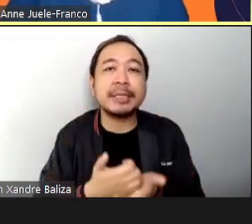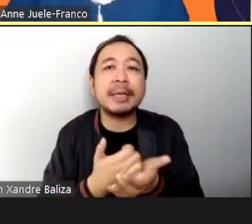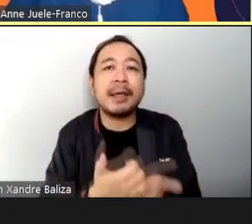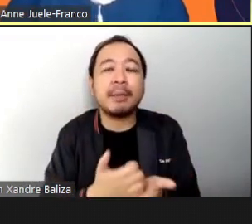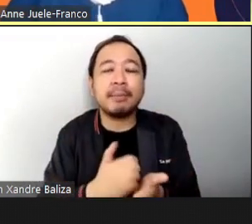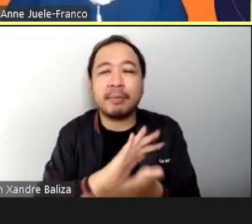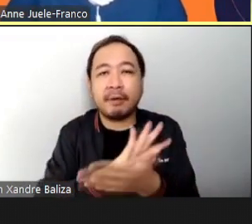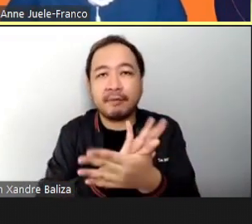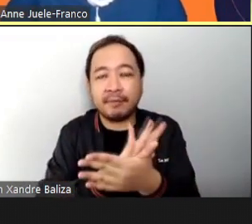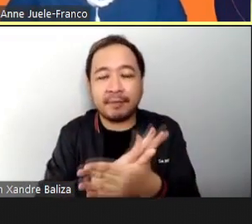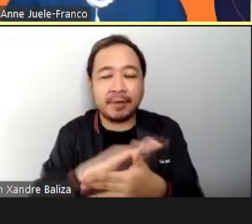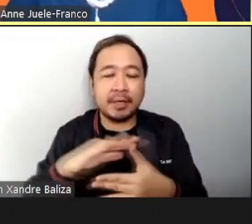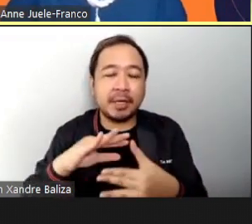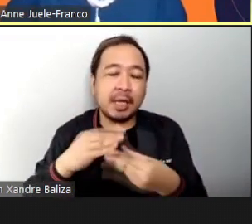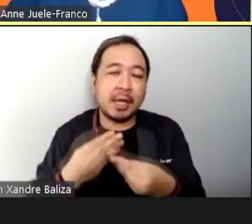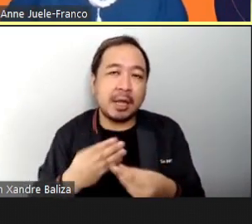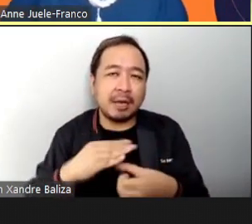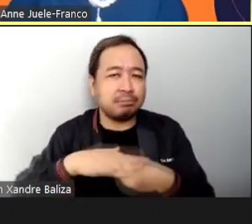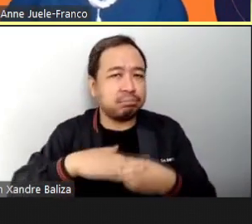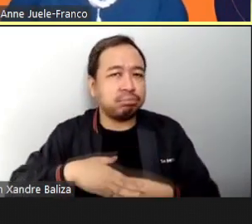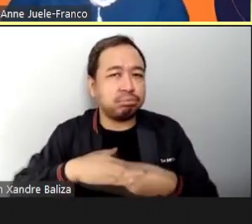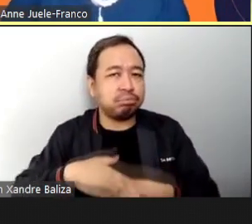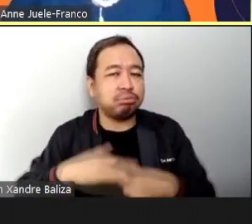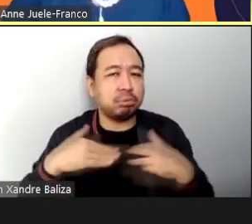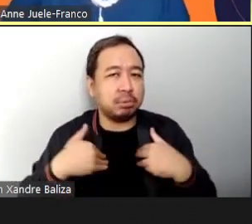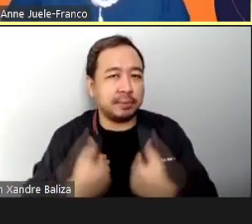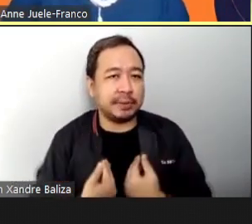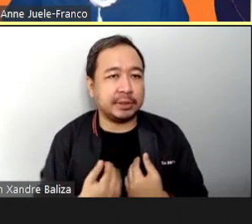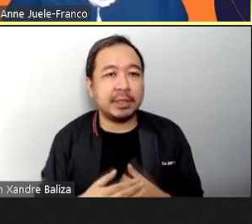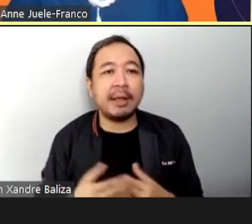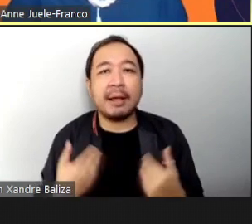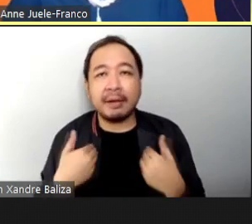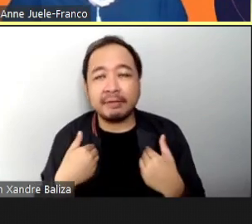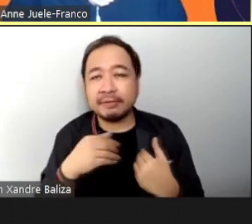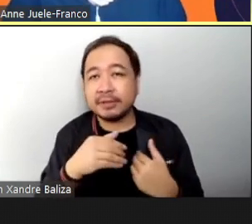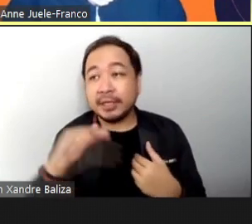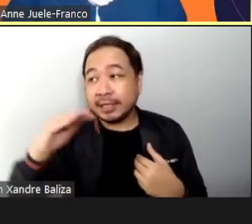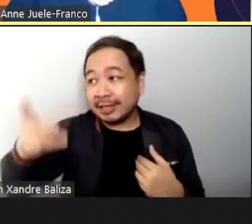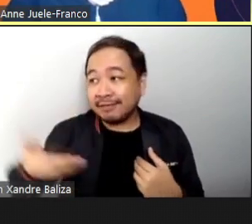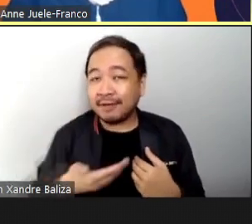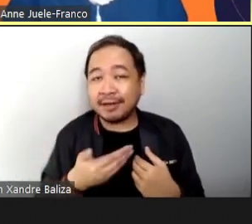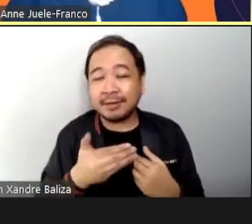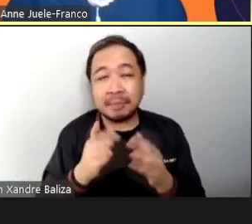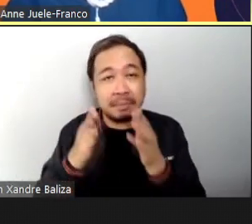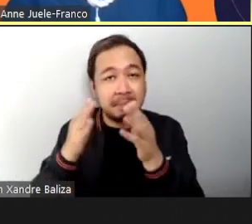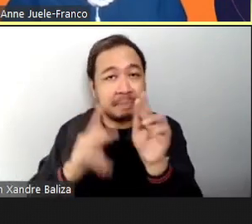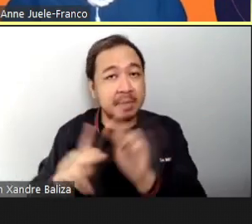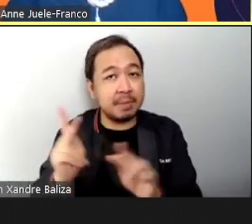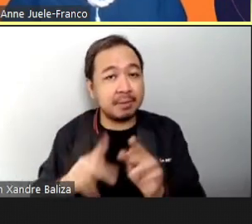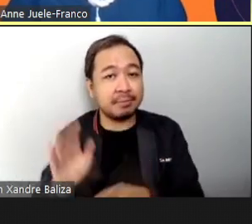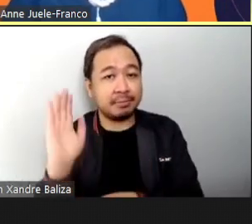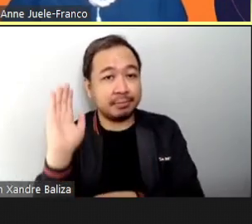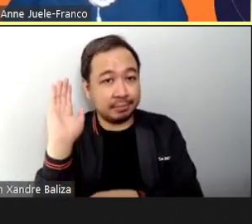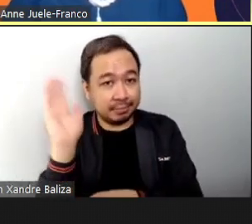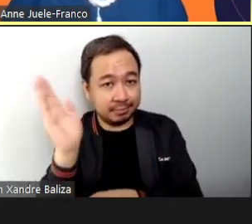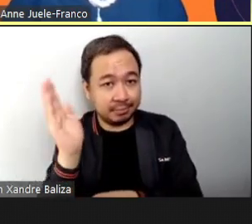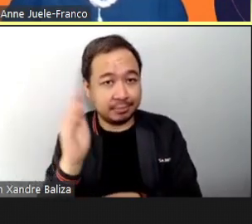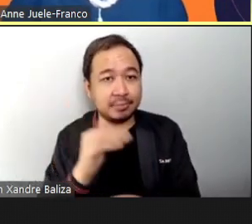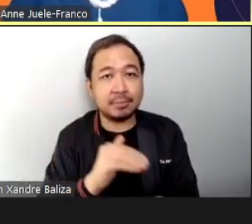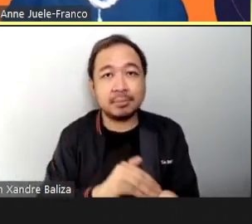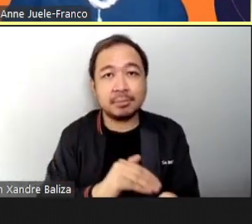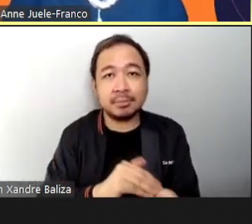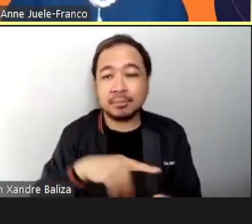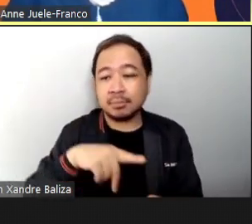We have resource persons who will discuss some of the ways to cope with fatigue Dr. Lopez will present